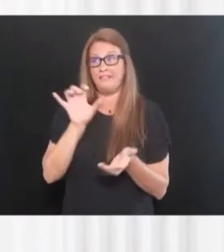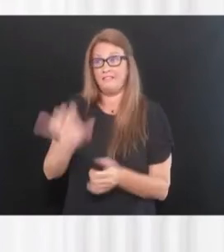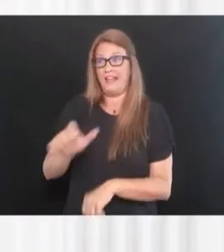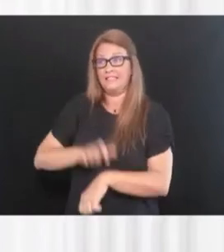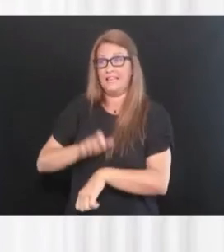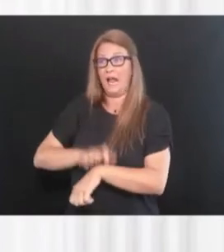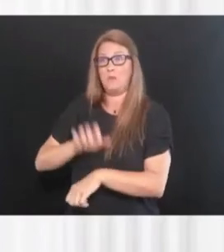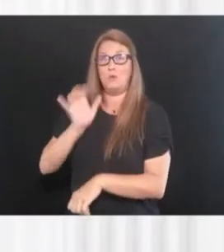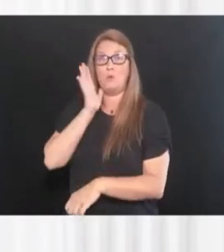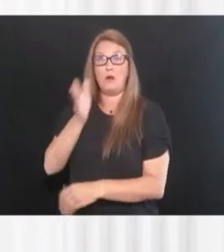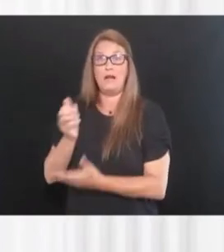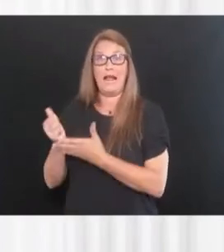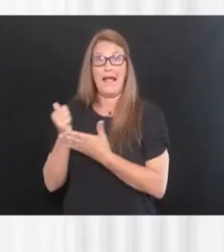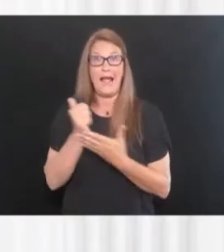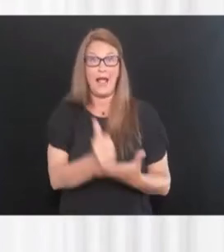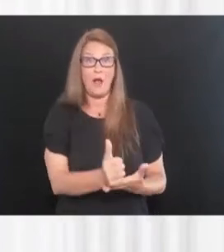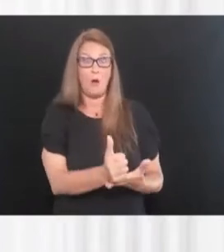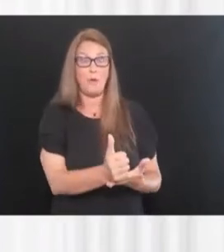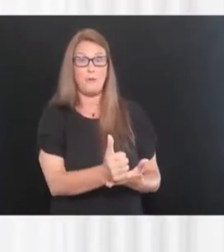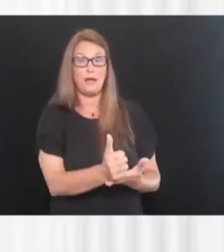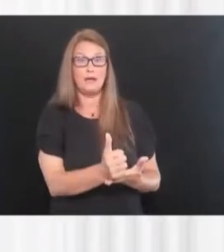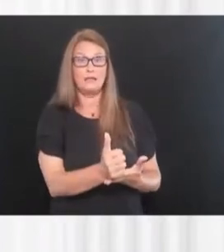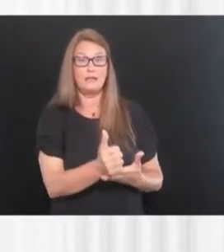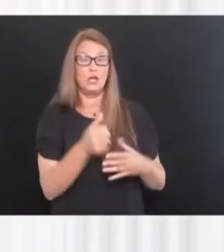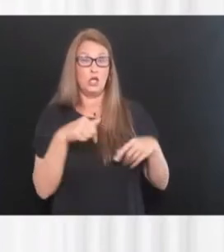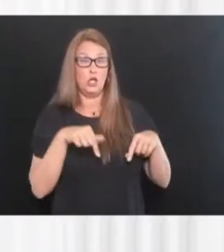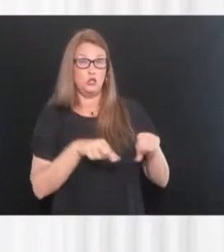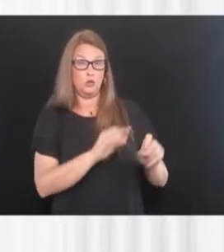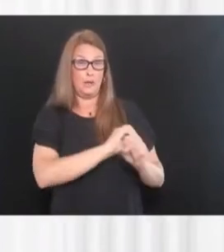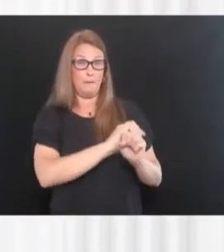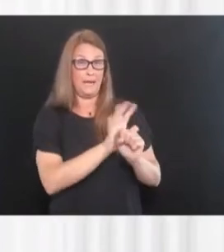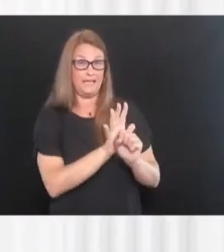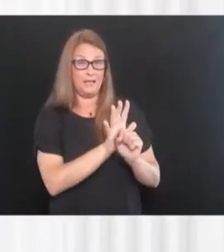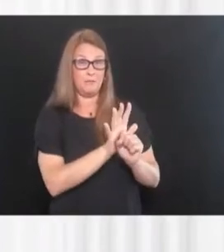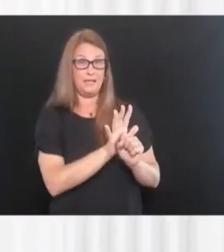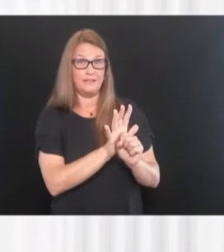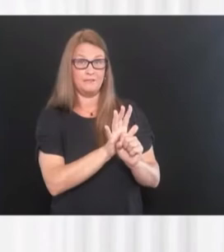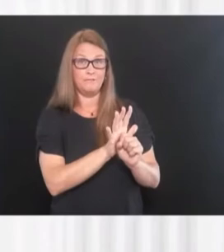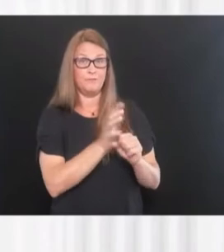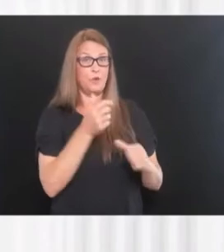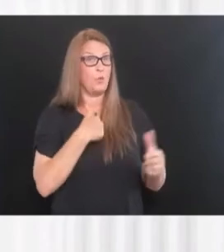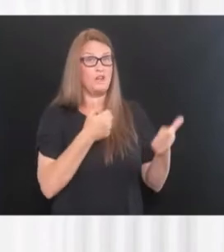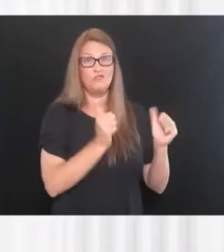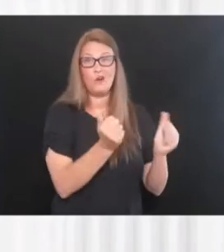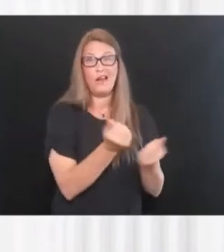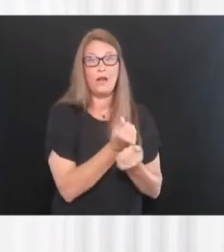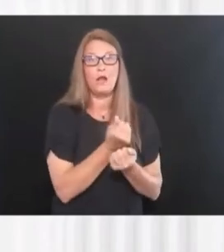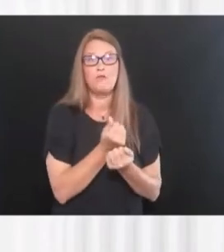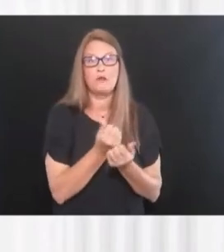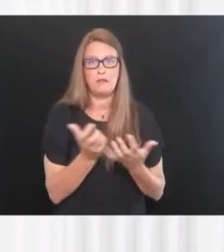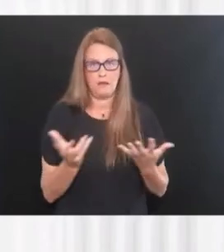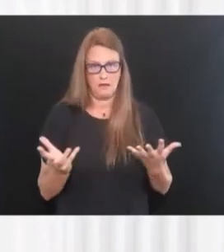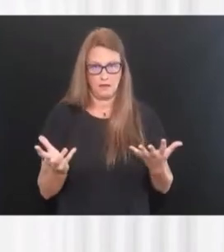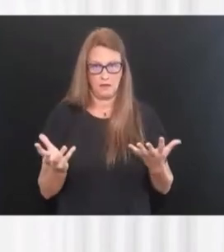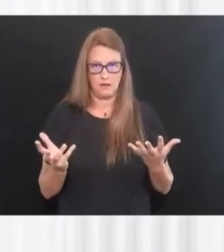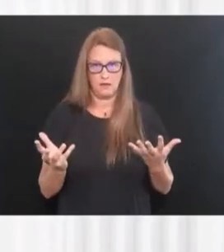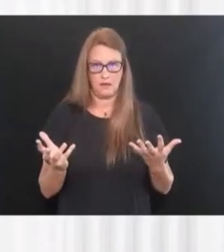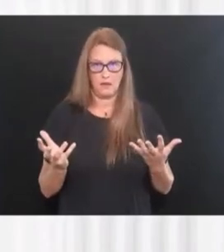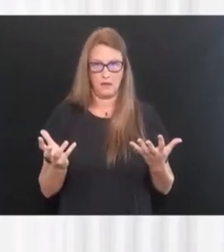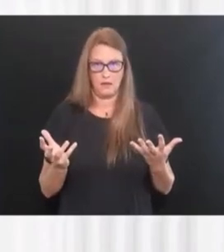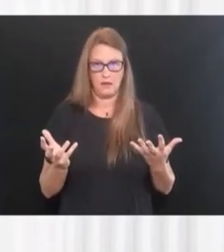at the time and said, this is what you should do. And over the course of this pandemic, we've tried it all. We have tried